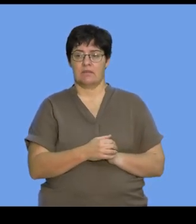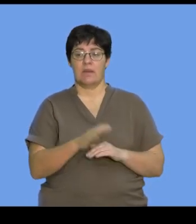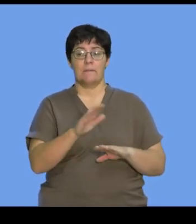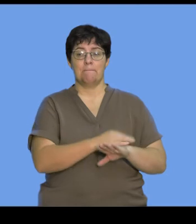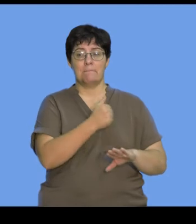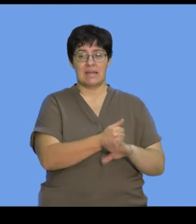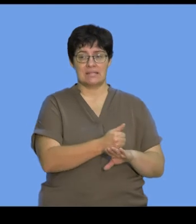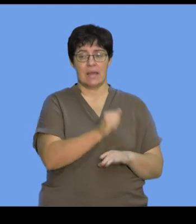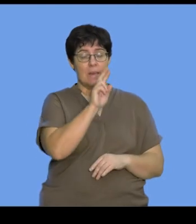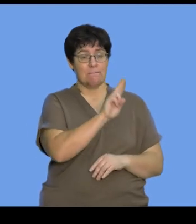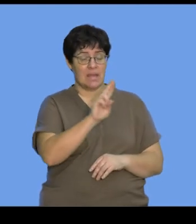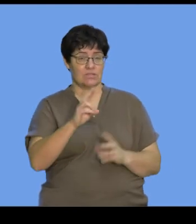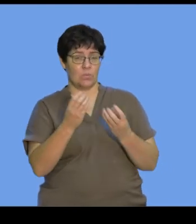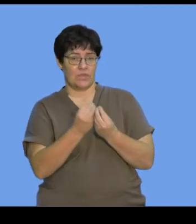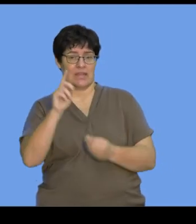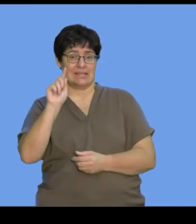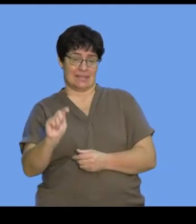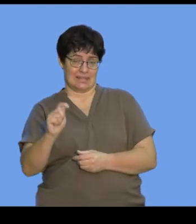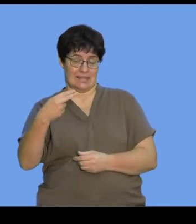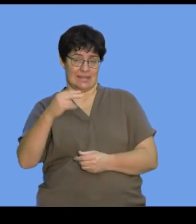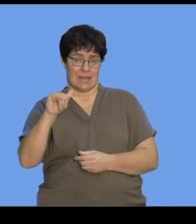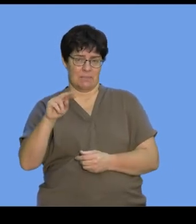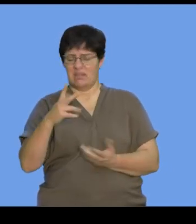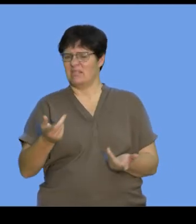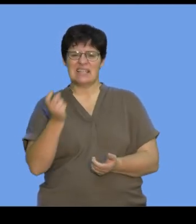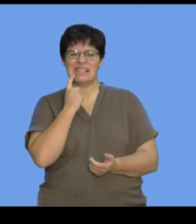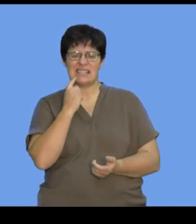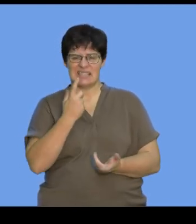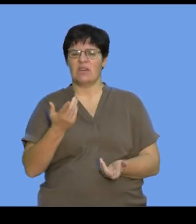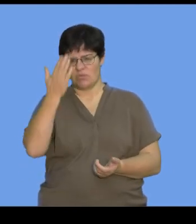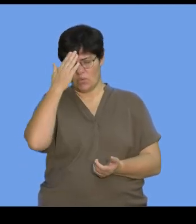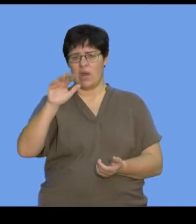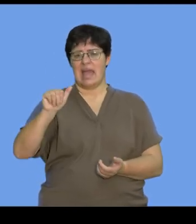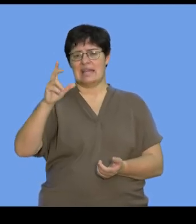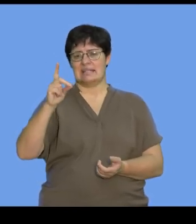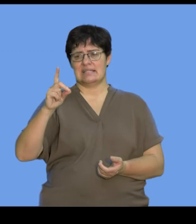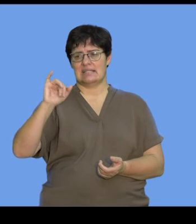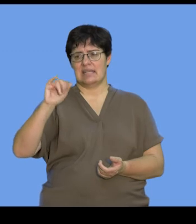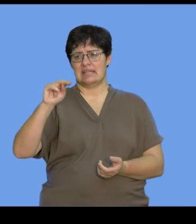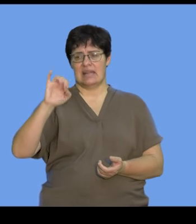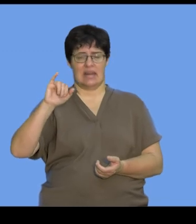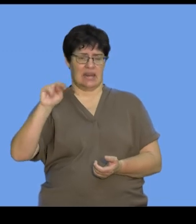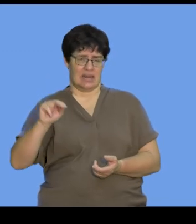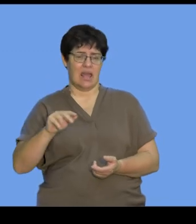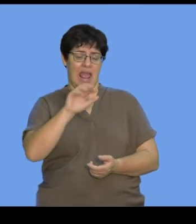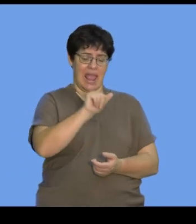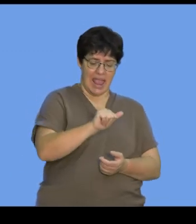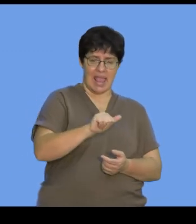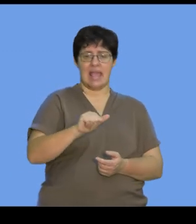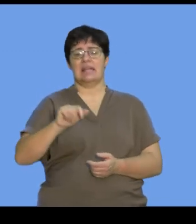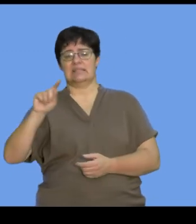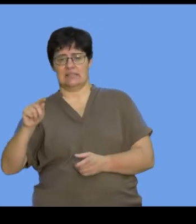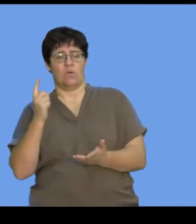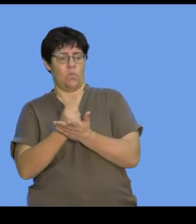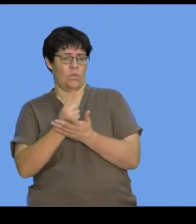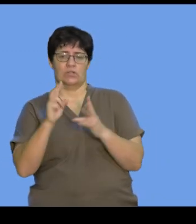The base that pairs with thymine. Guys, this is easy. So, we know that adenine and thymine always base pair together.